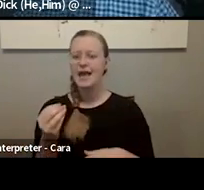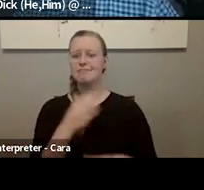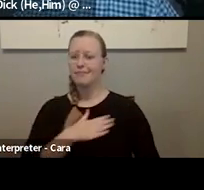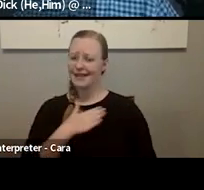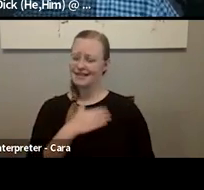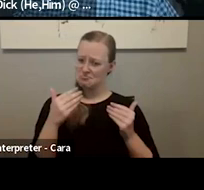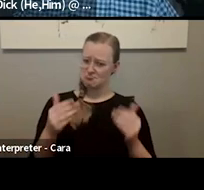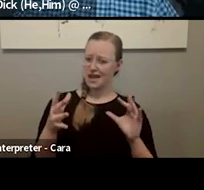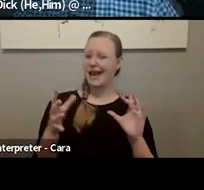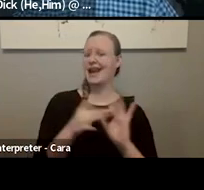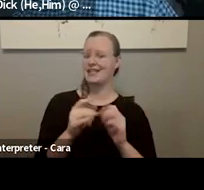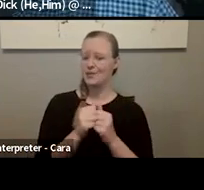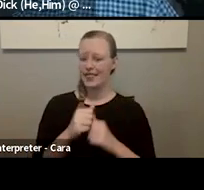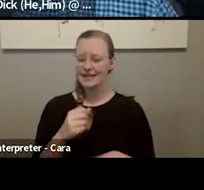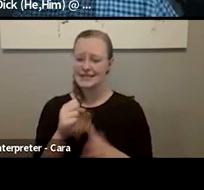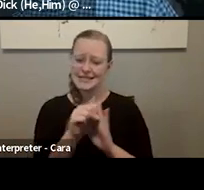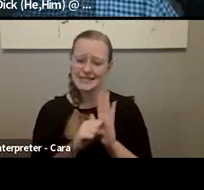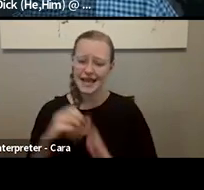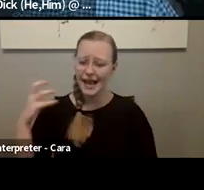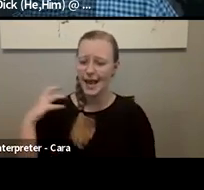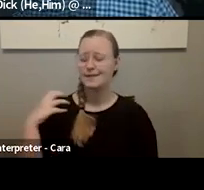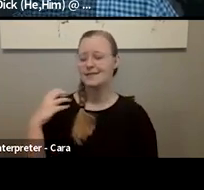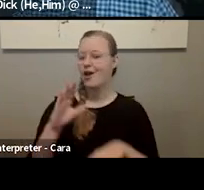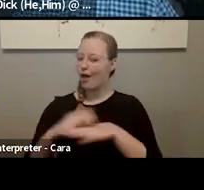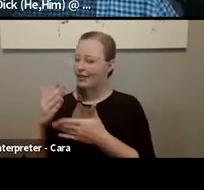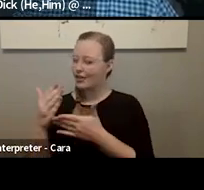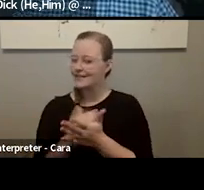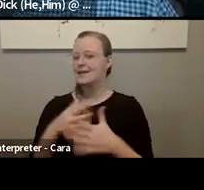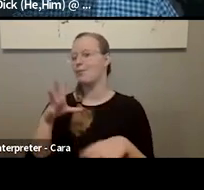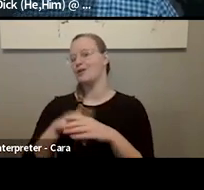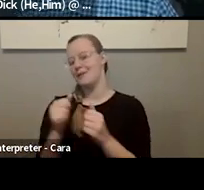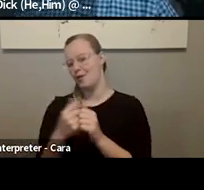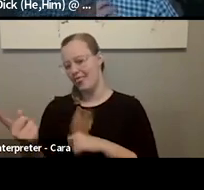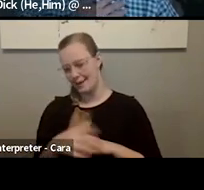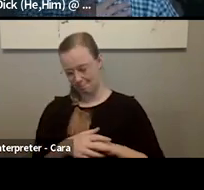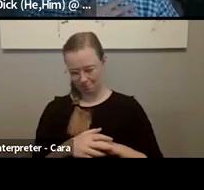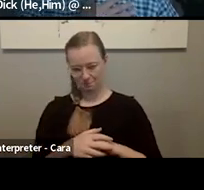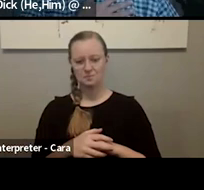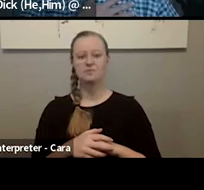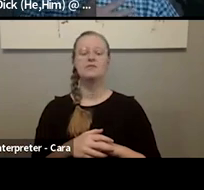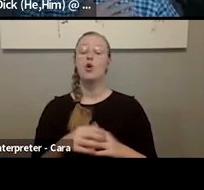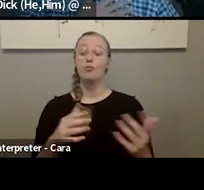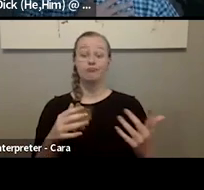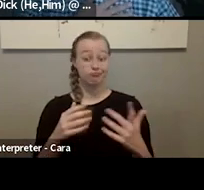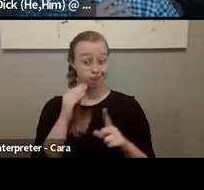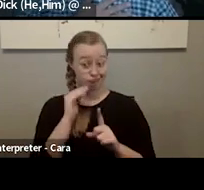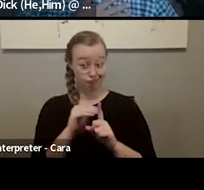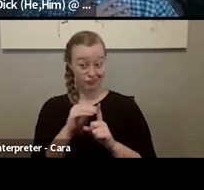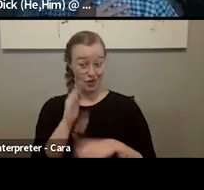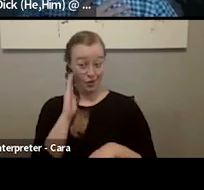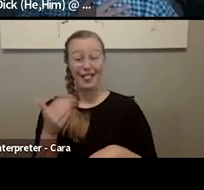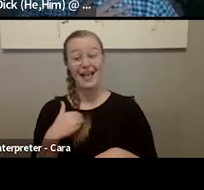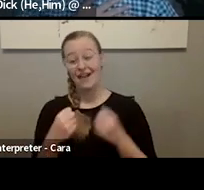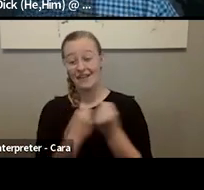your state captains to get on their list and to participate with them. Please stay tuned for our AMC 301